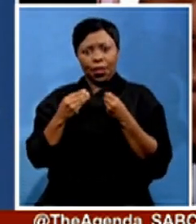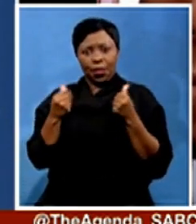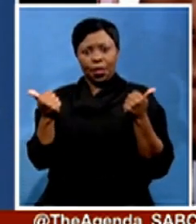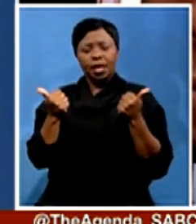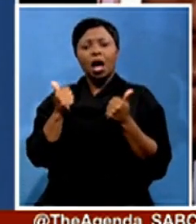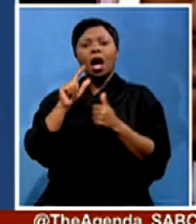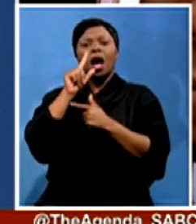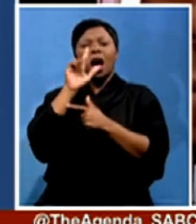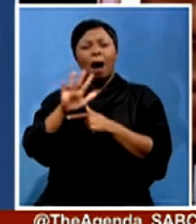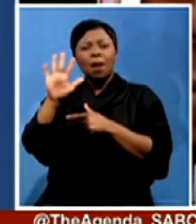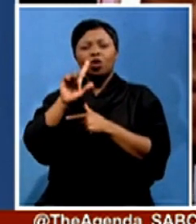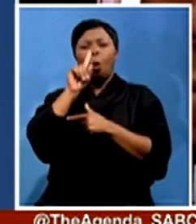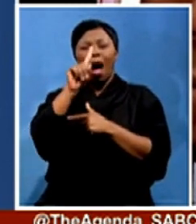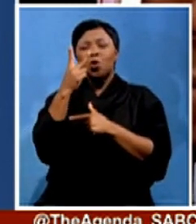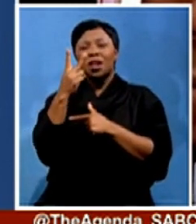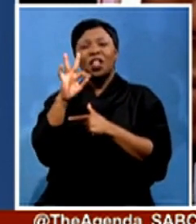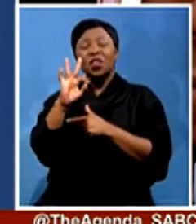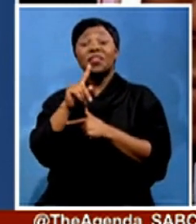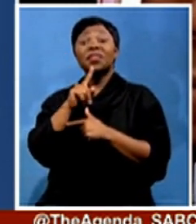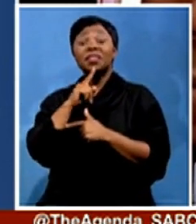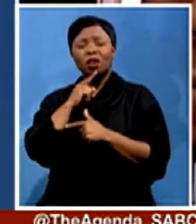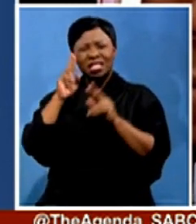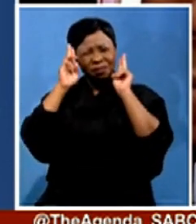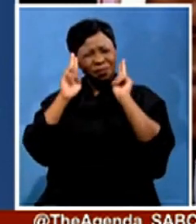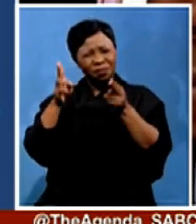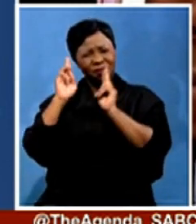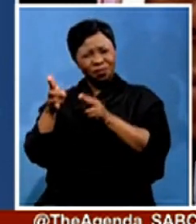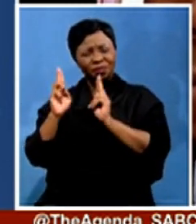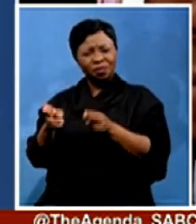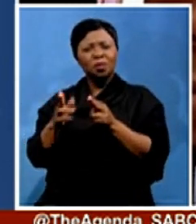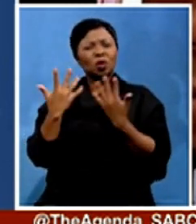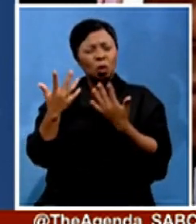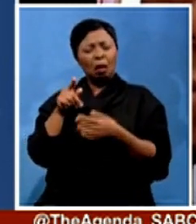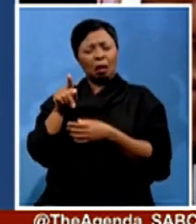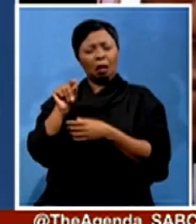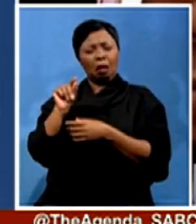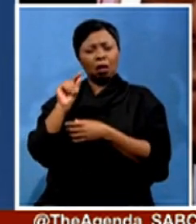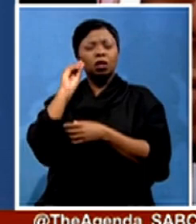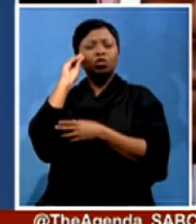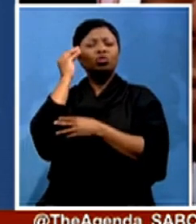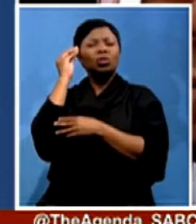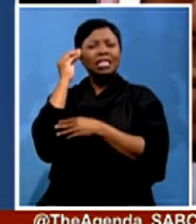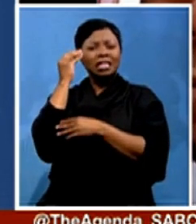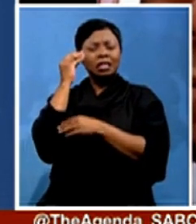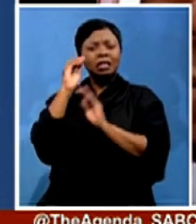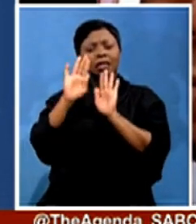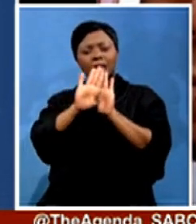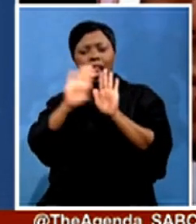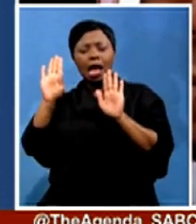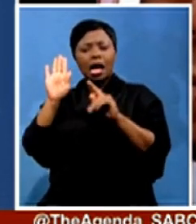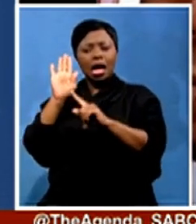fatalities. What was interesting, and if I can just get to that slide where he talks about the variants